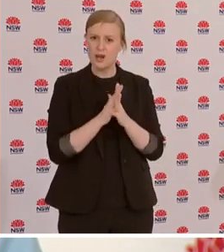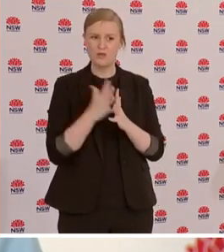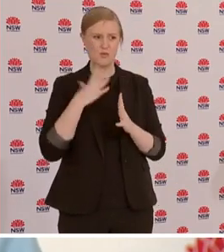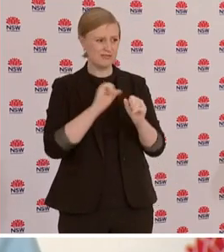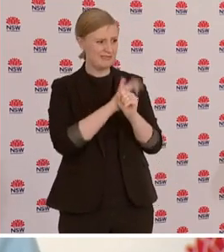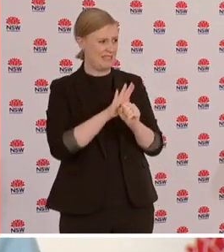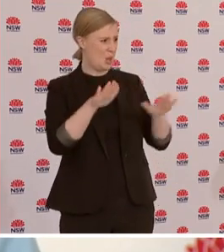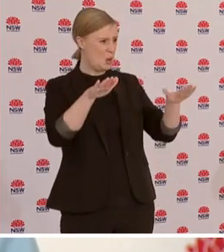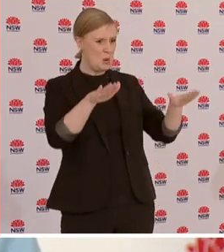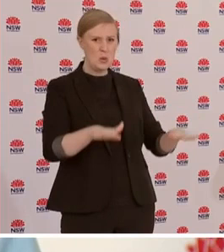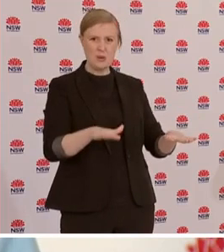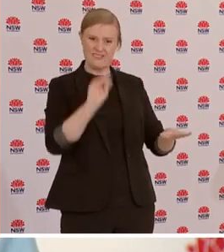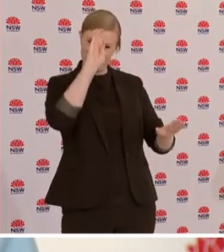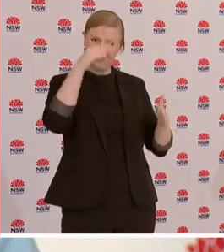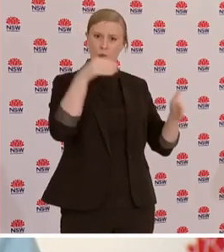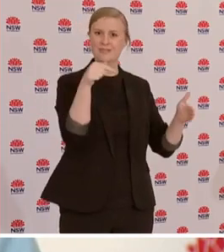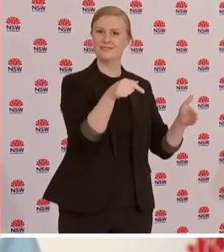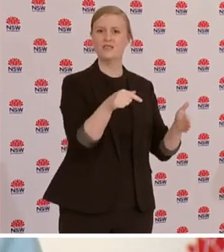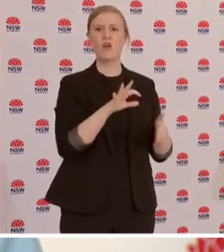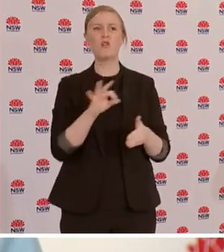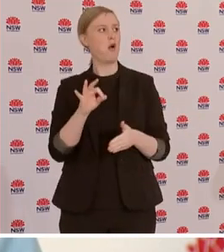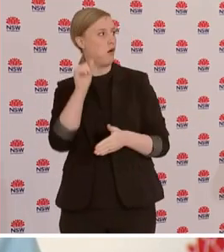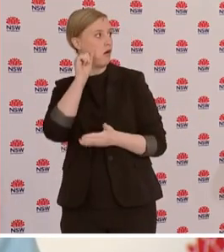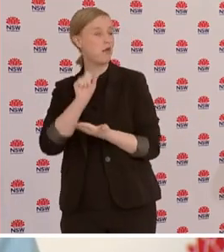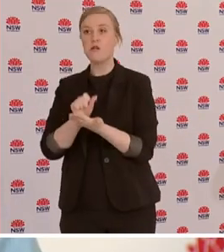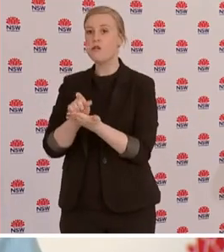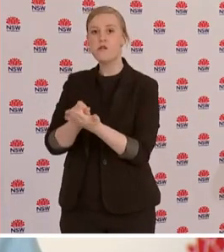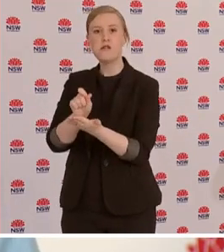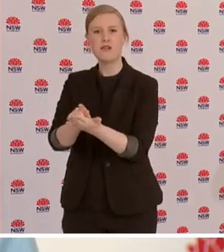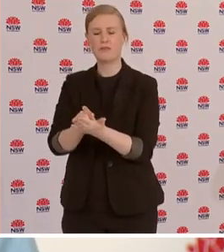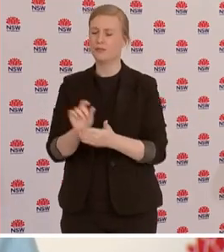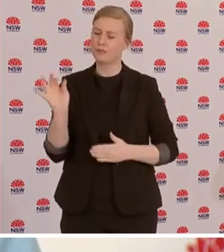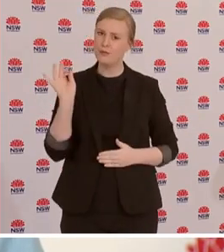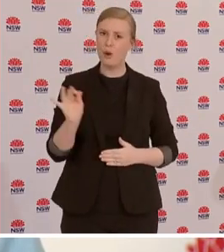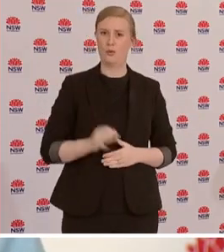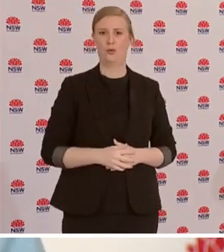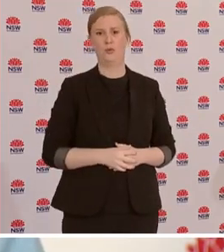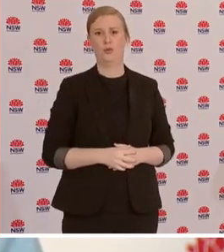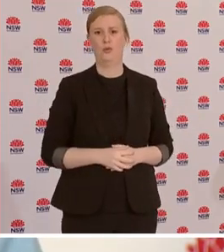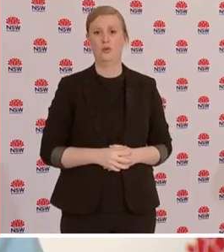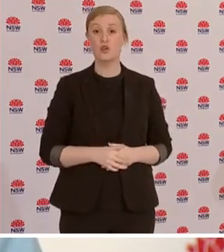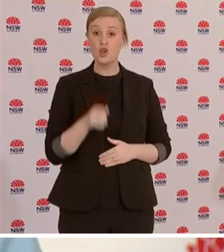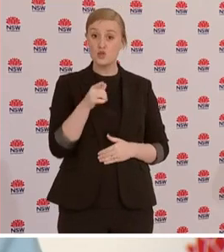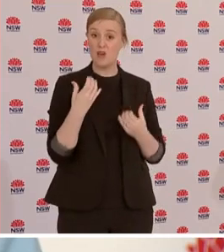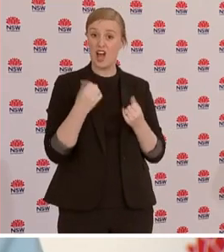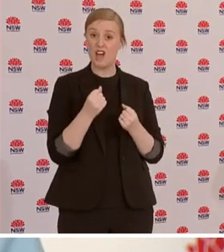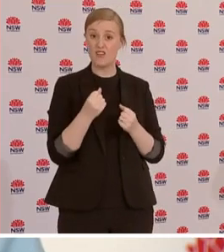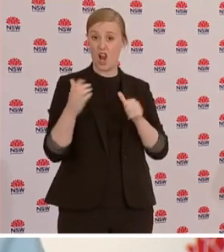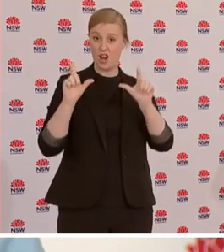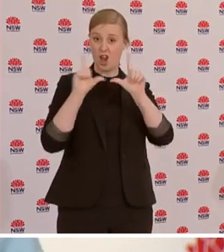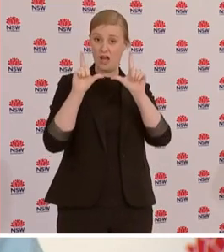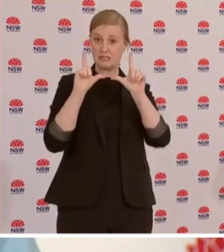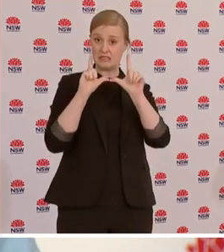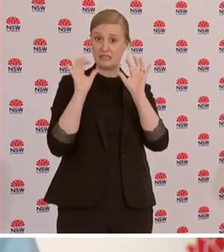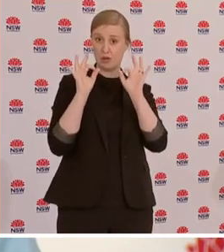clearly for those places that have a licence that they don't breach and infringe but most importantly that they